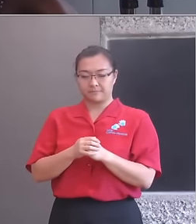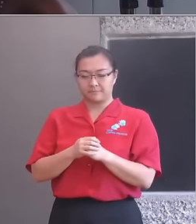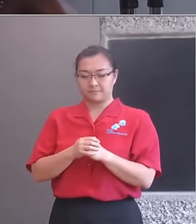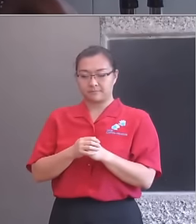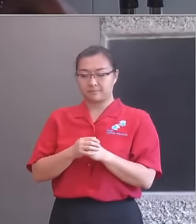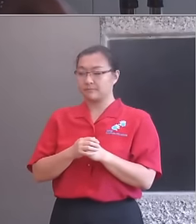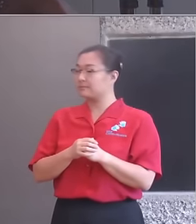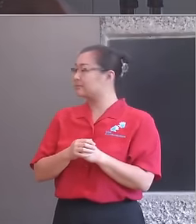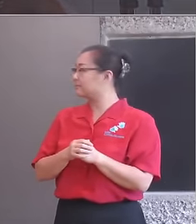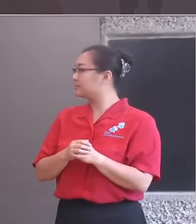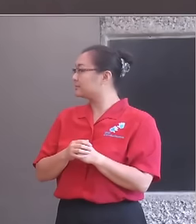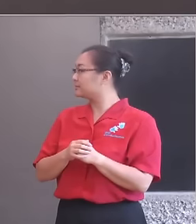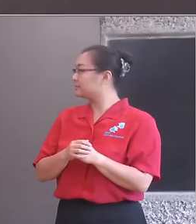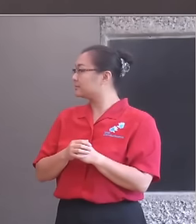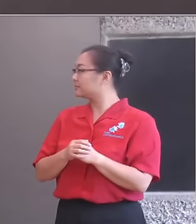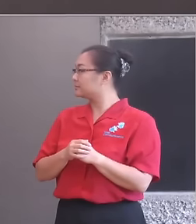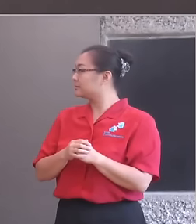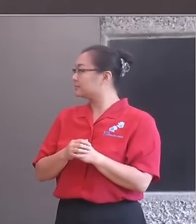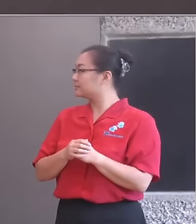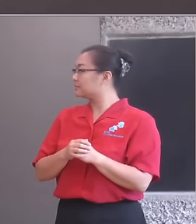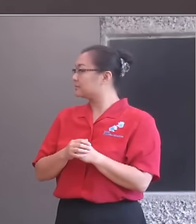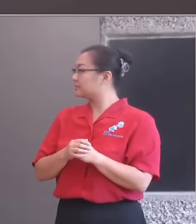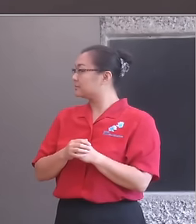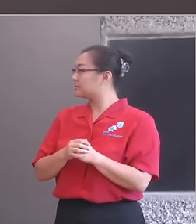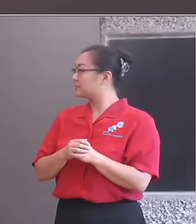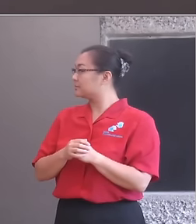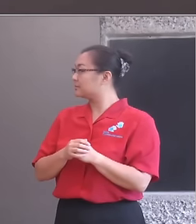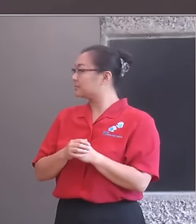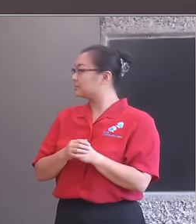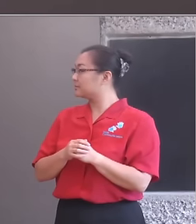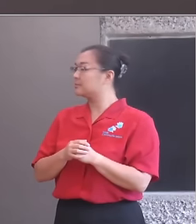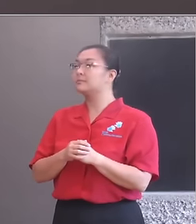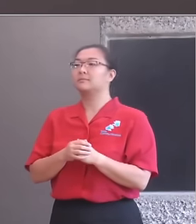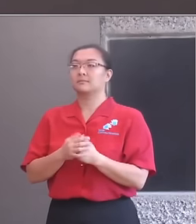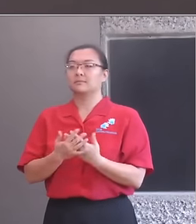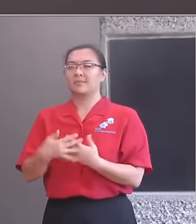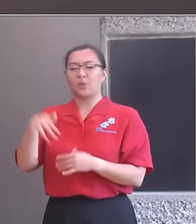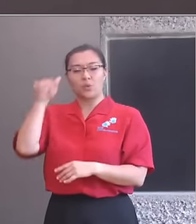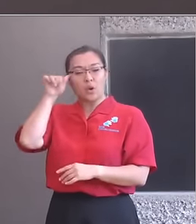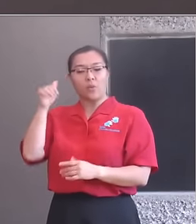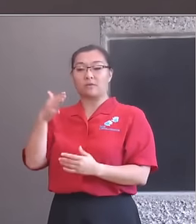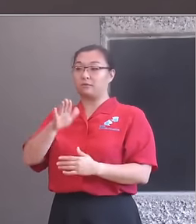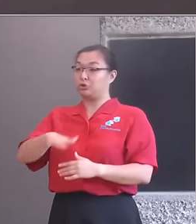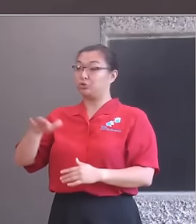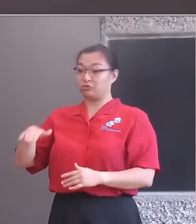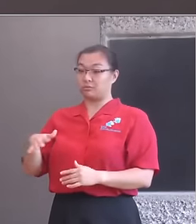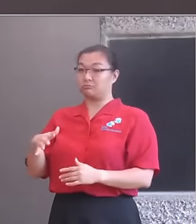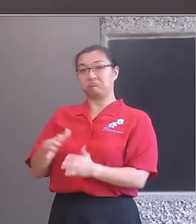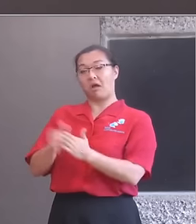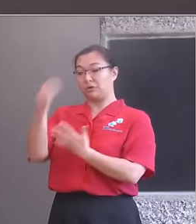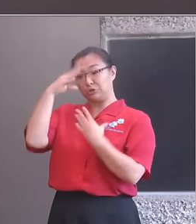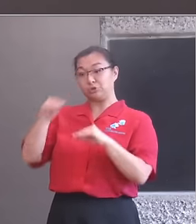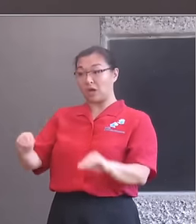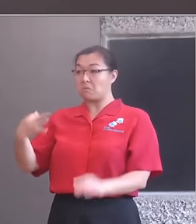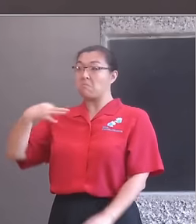widely understood, we must also consider the situation with the eye of a business leader, looking at how we are using our greatest